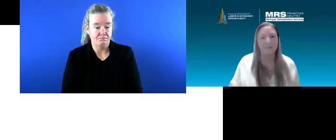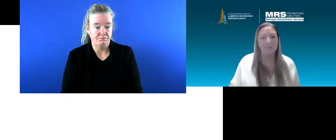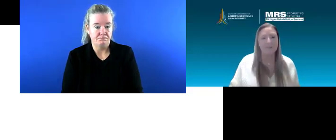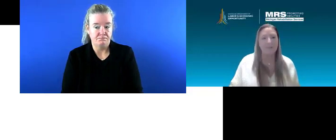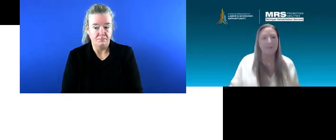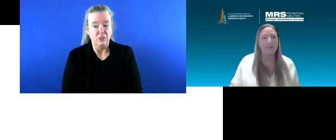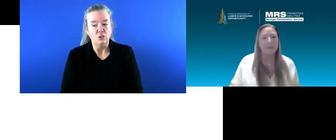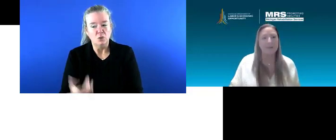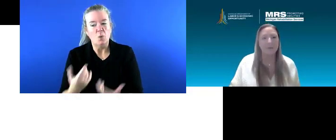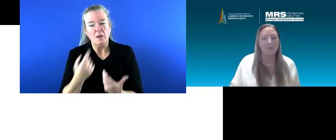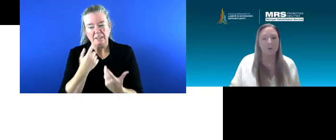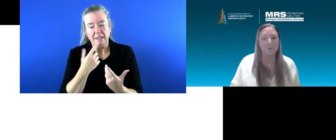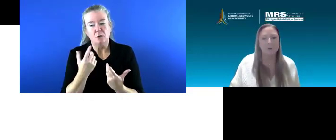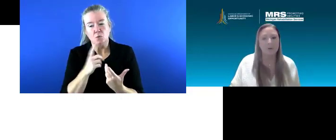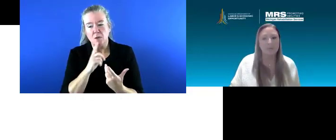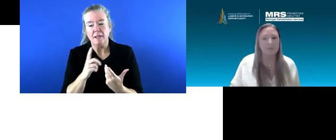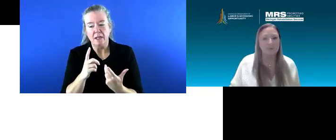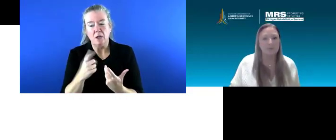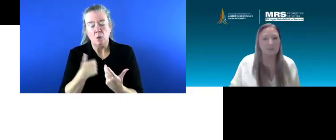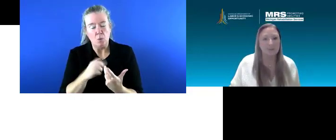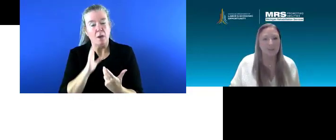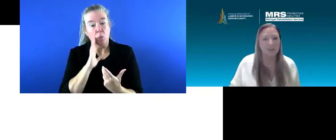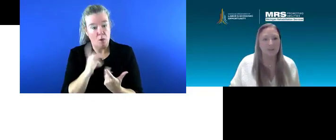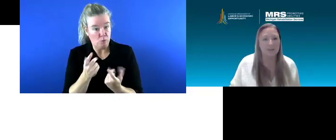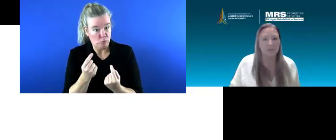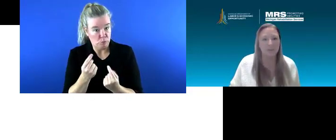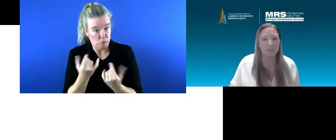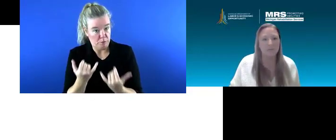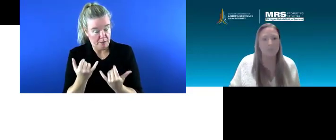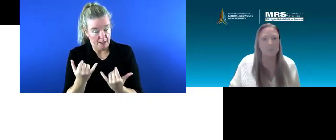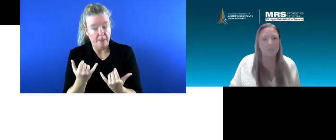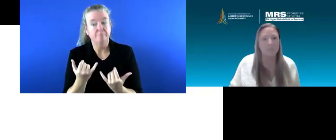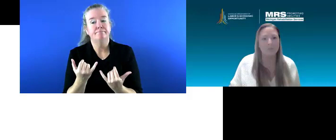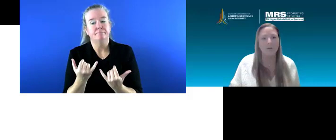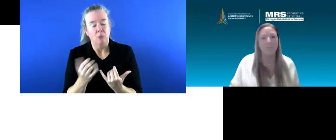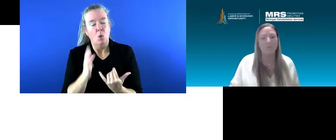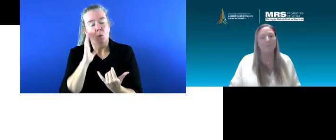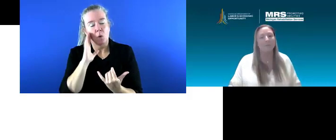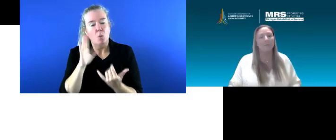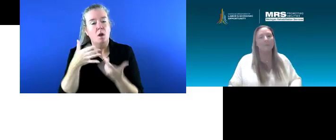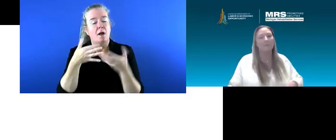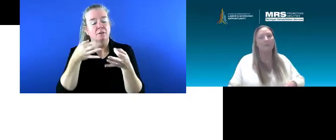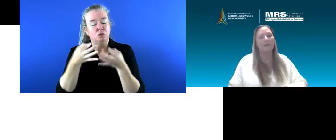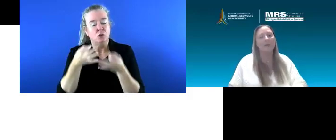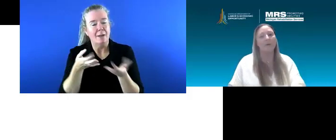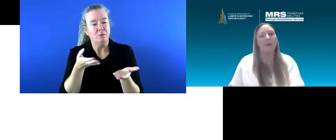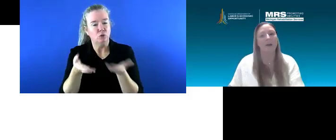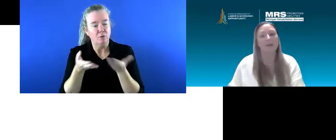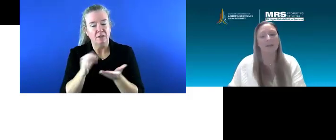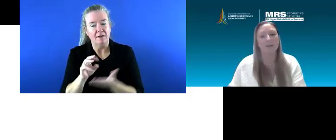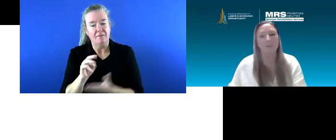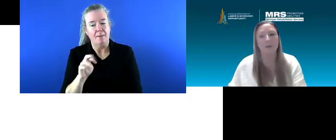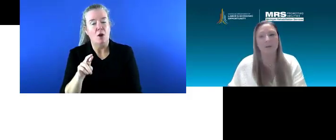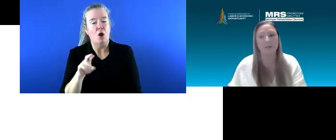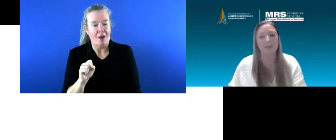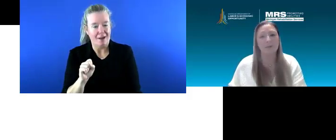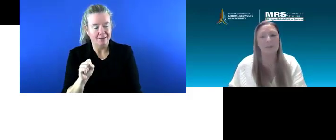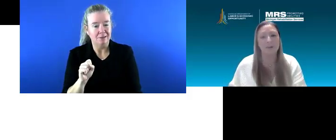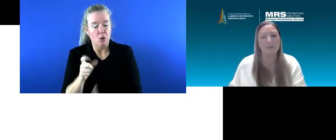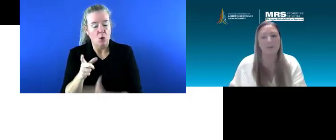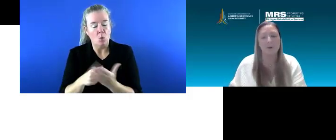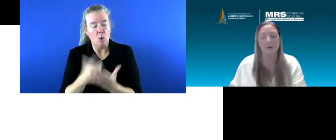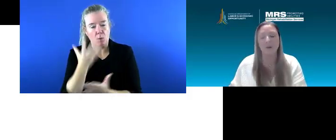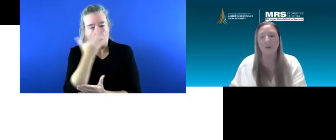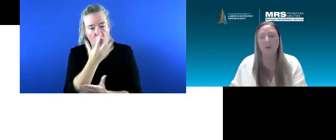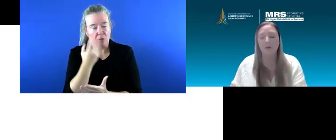So, like I said, what we're going to be doing today is we're going to be describing the services of MRS and what it can